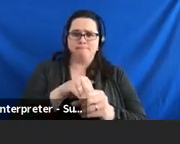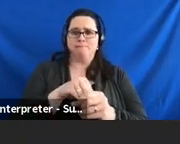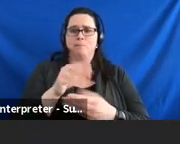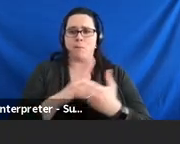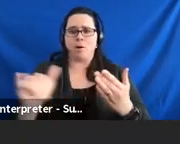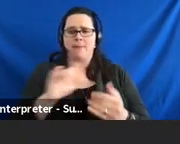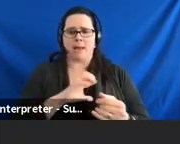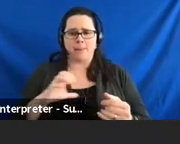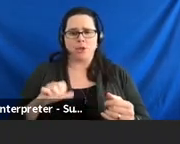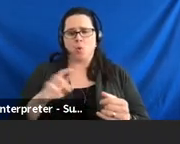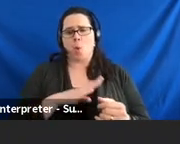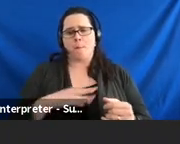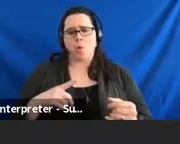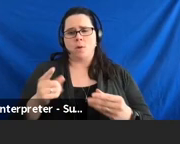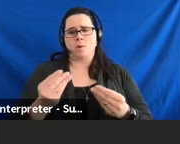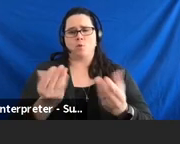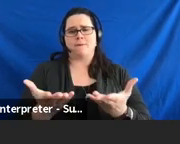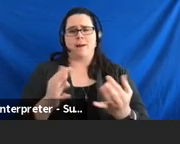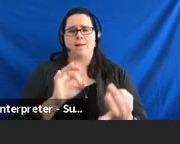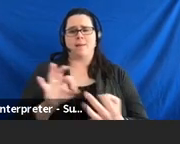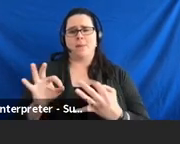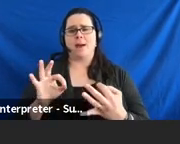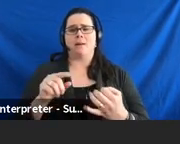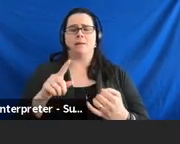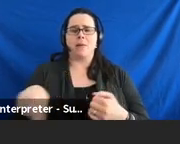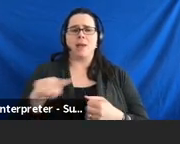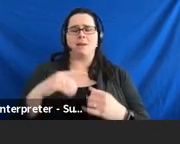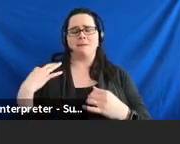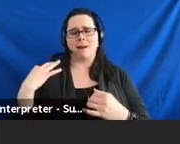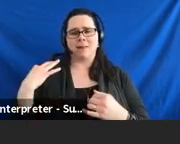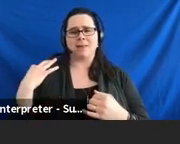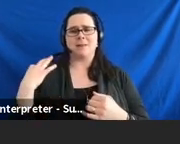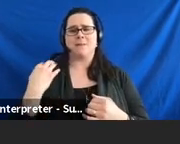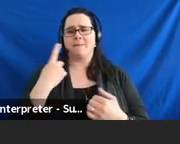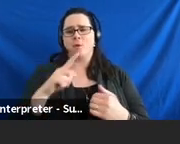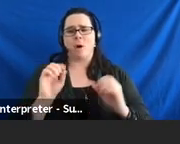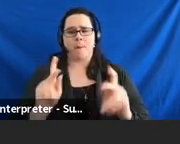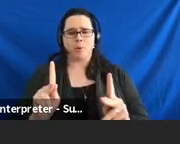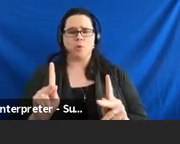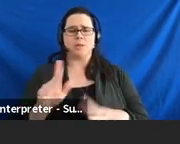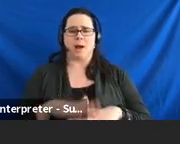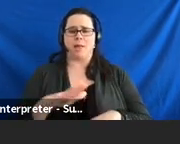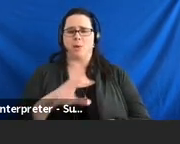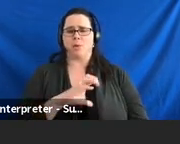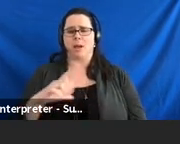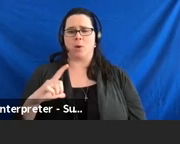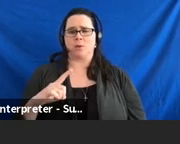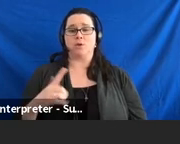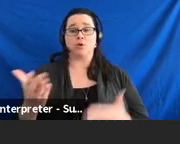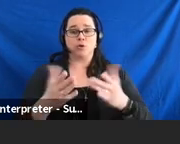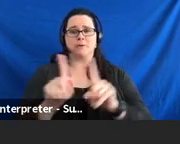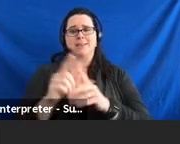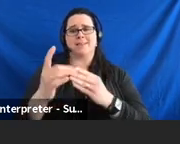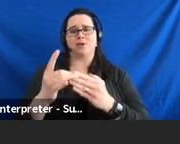commission or board, that they provide input, that they volunteer for opportunities on those councils, serve as